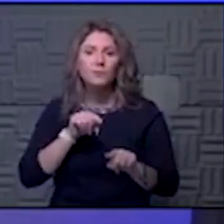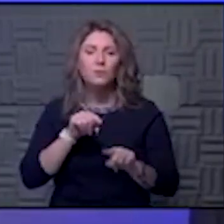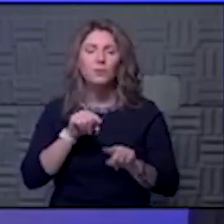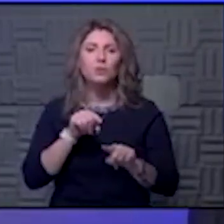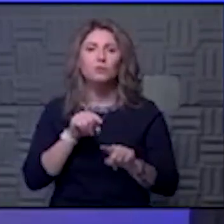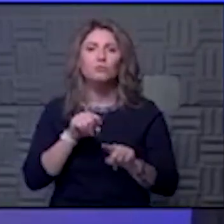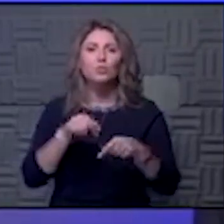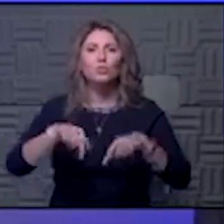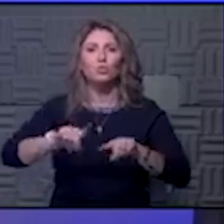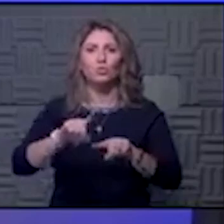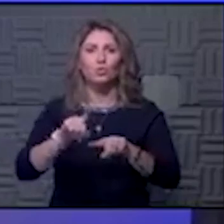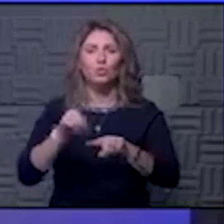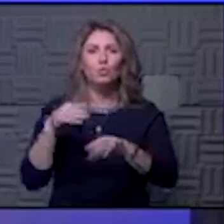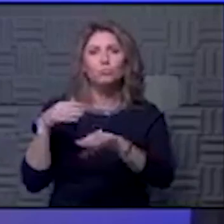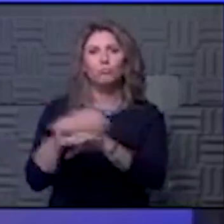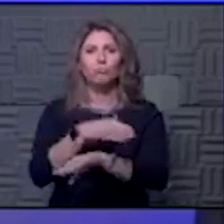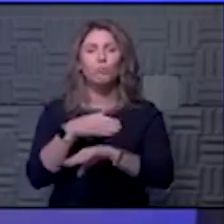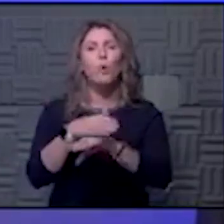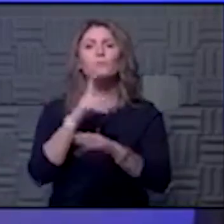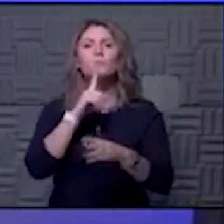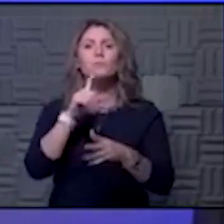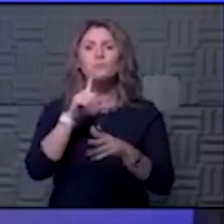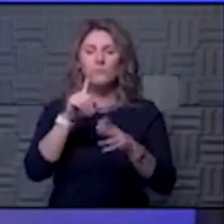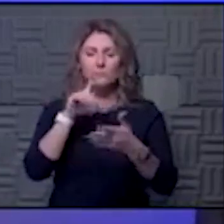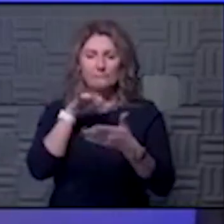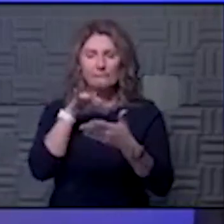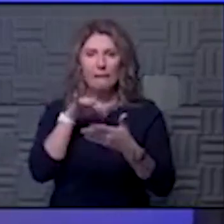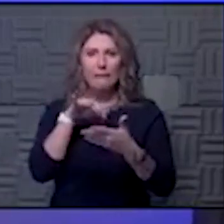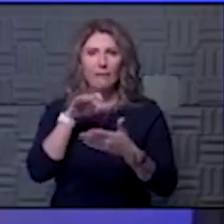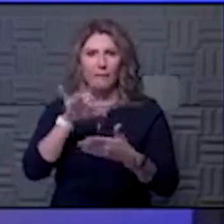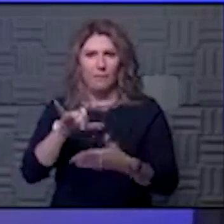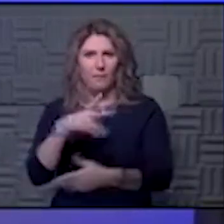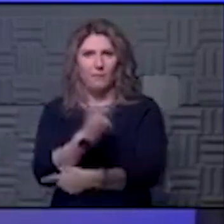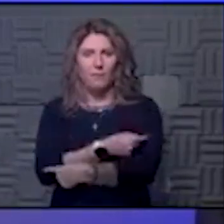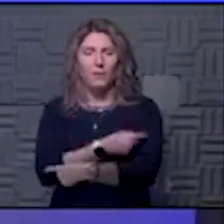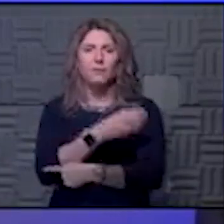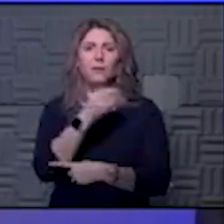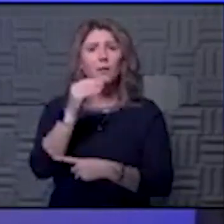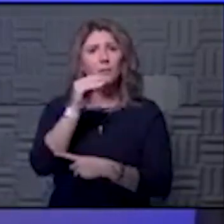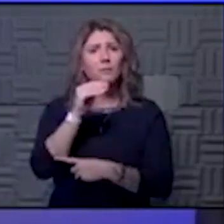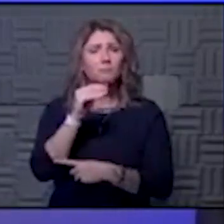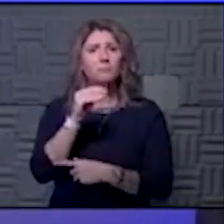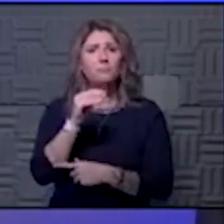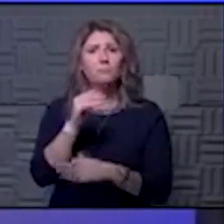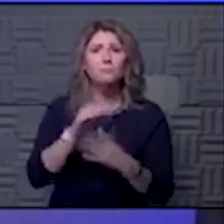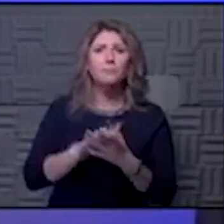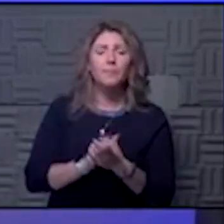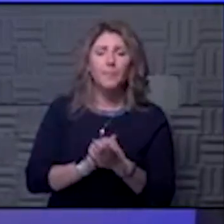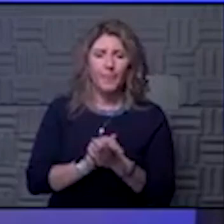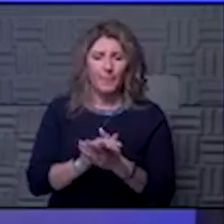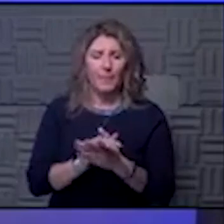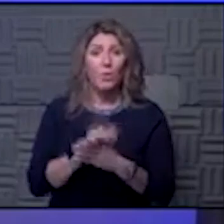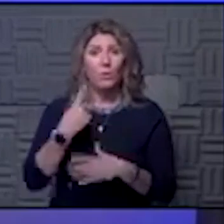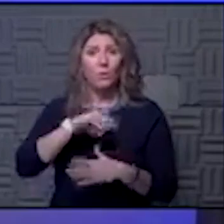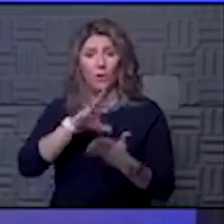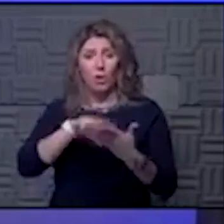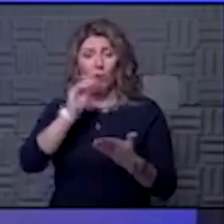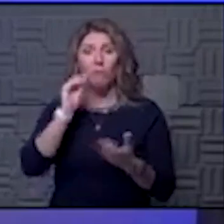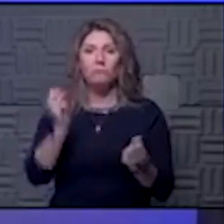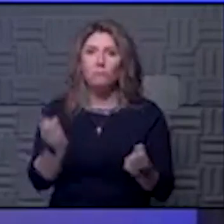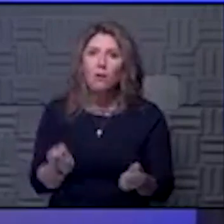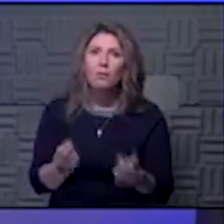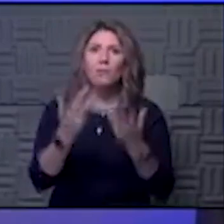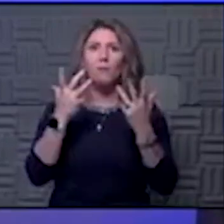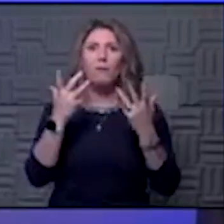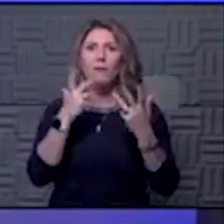-marketing vaccine surveillance after the approval of this vaccine. And we will learn quite a bit about to